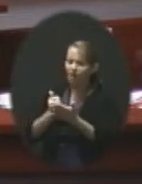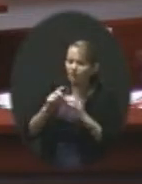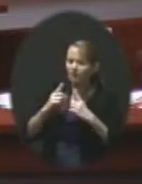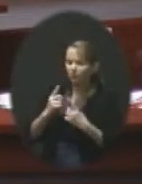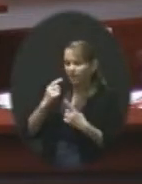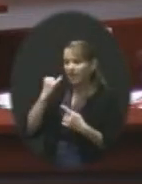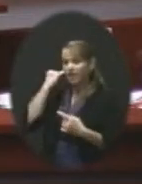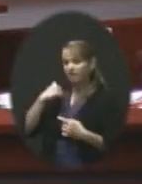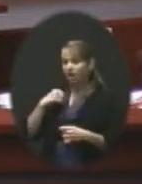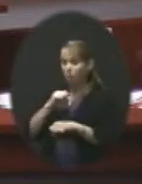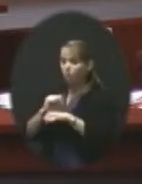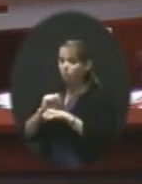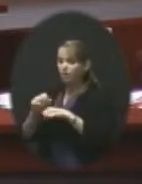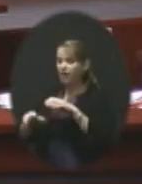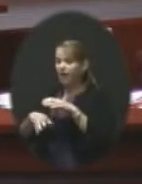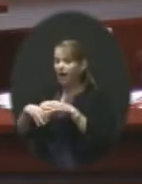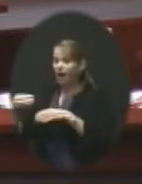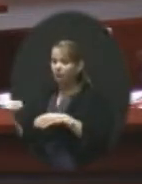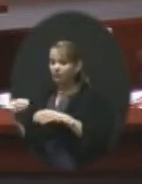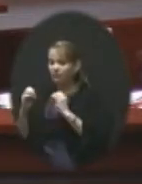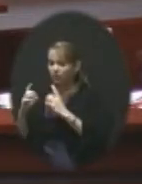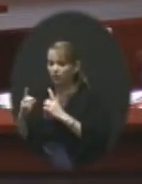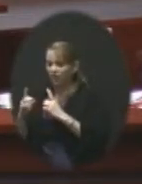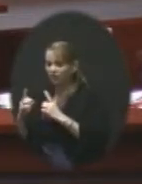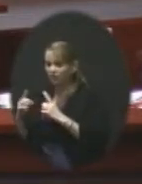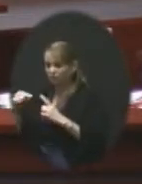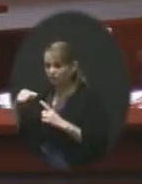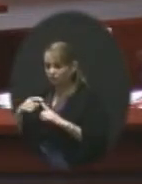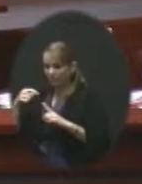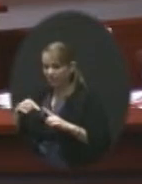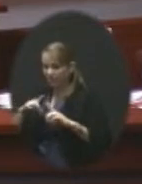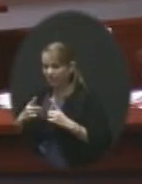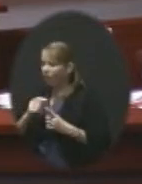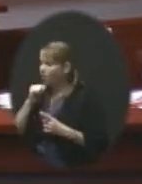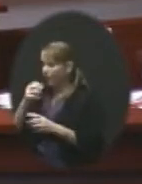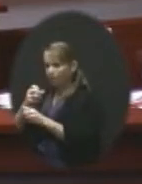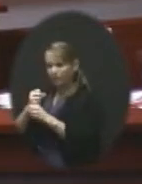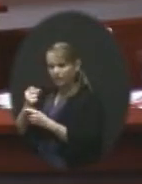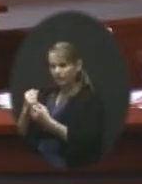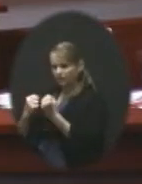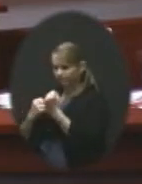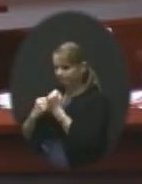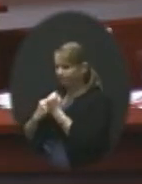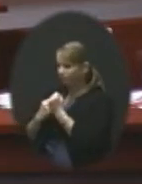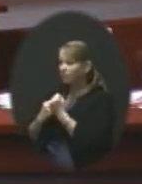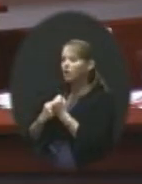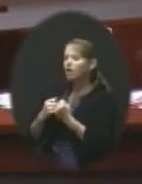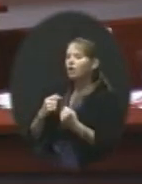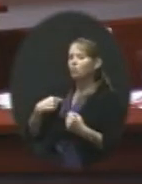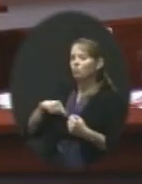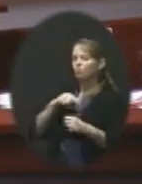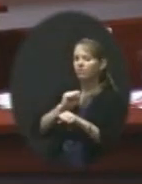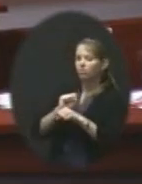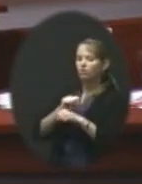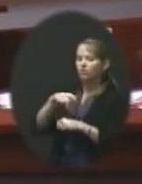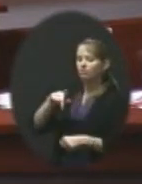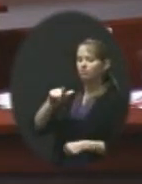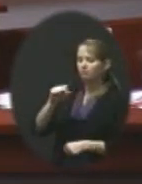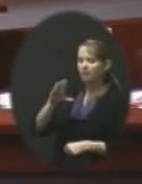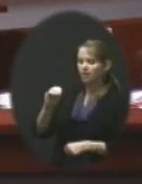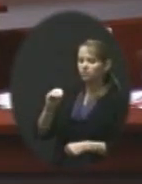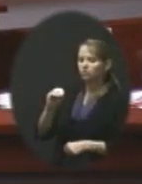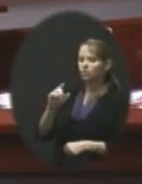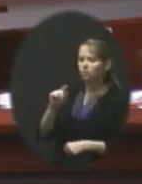education in this district, I would not have received the help I needed. We've been working on the Plasco Track software program that tracks student tardies